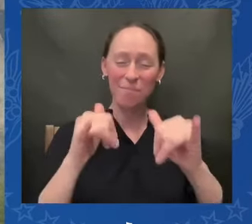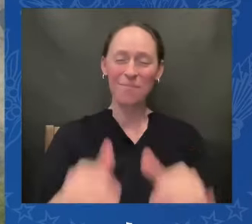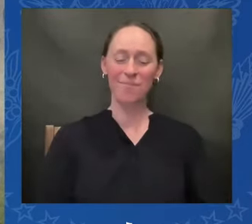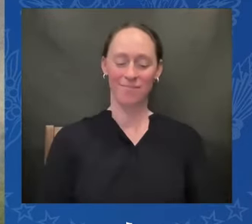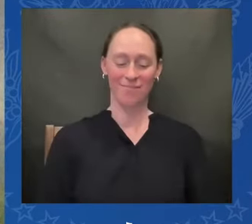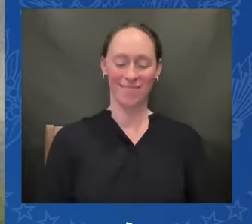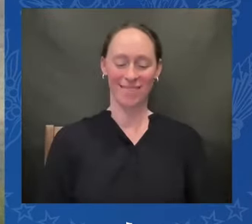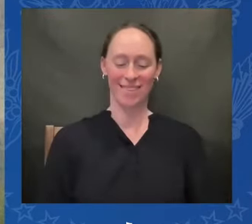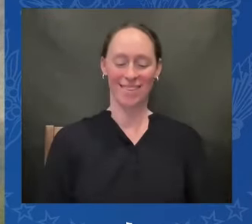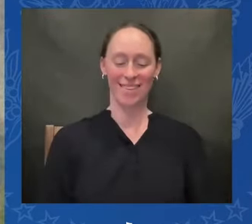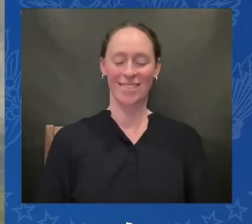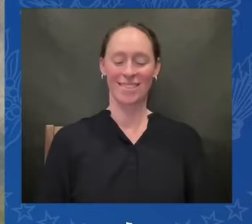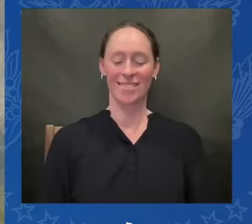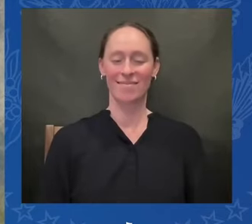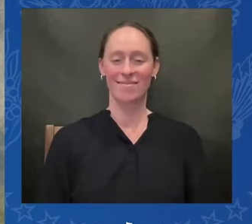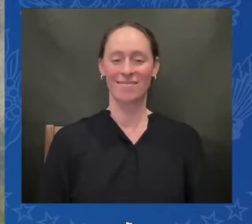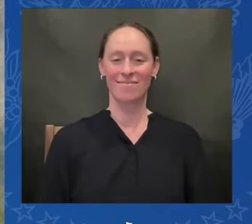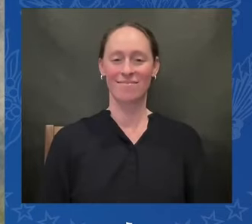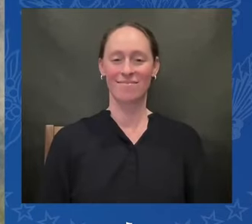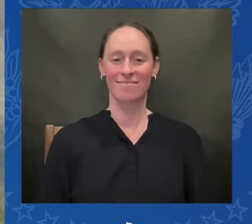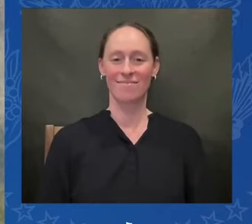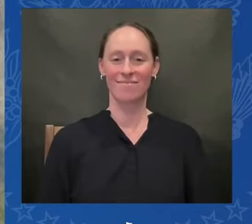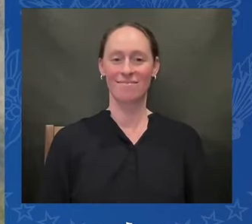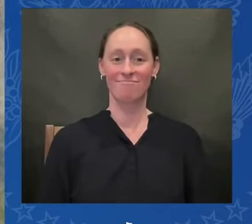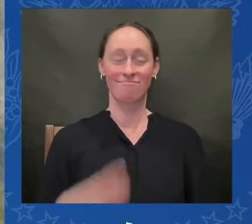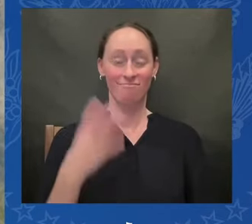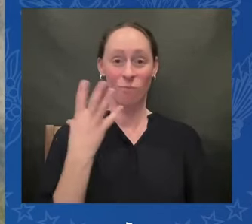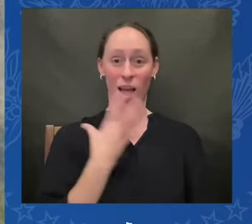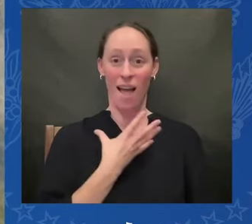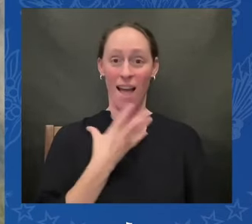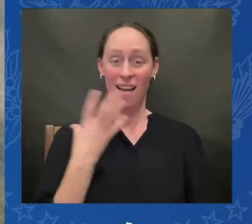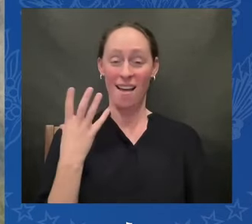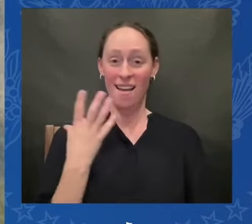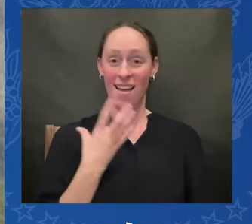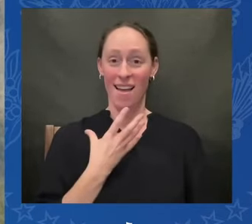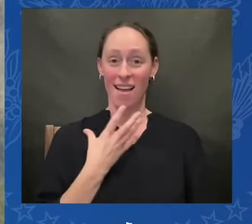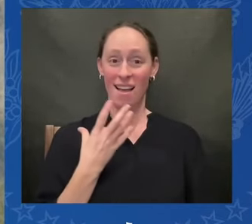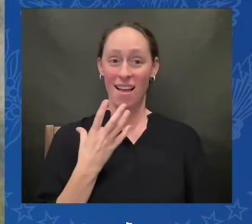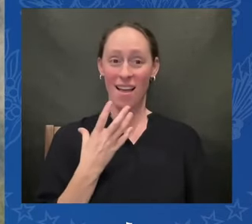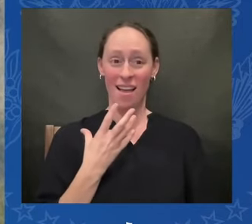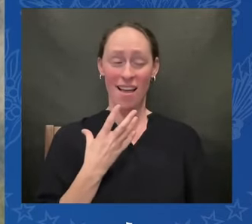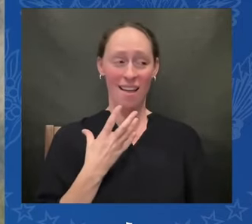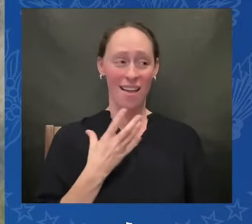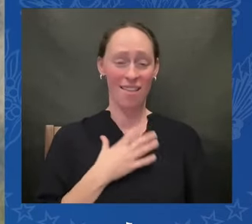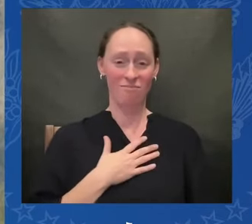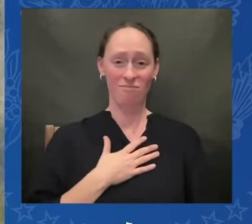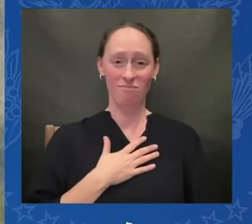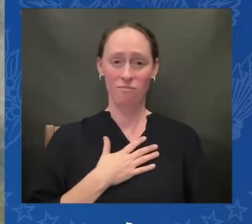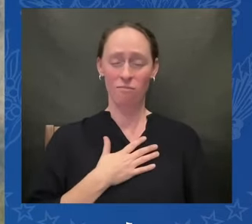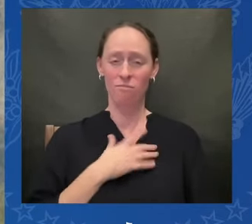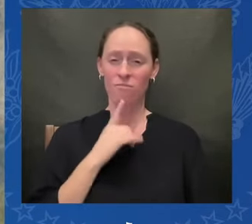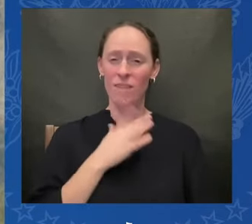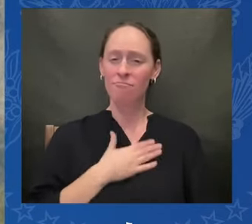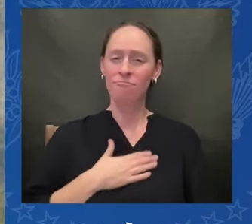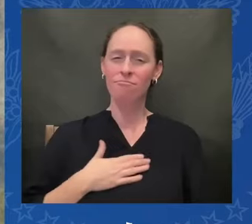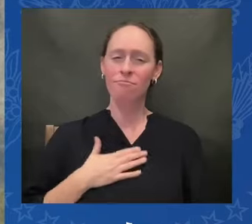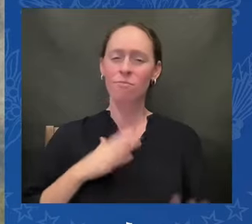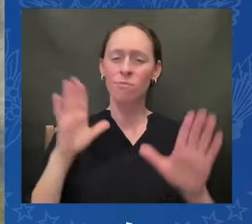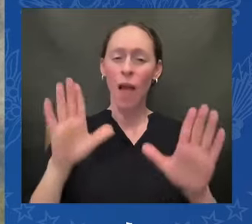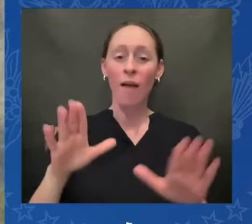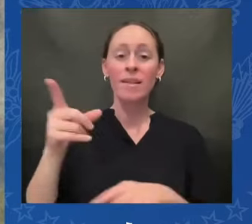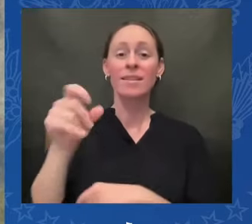wow that was awesome thank you Susanna so much there's no